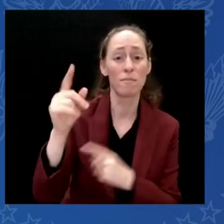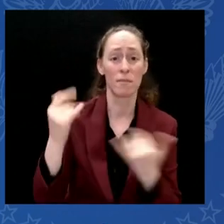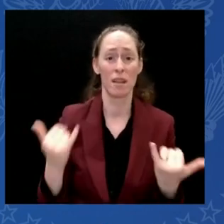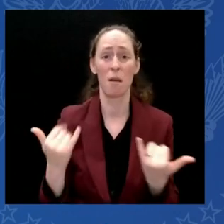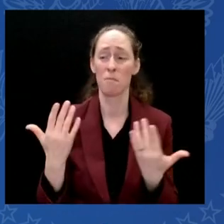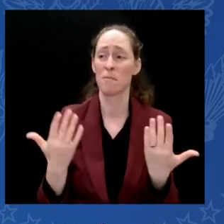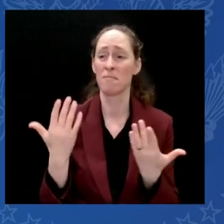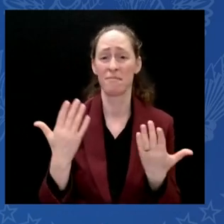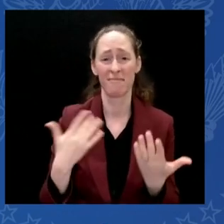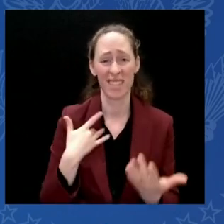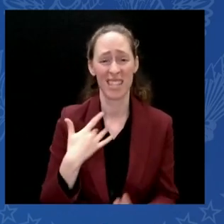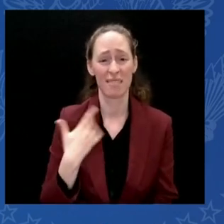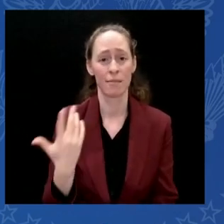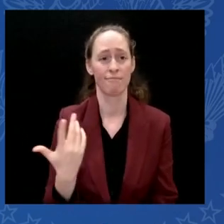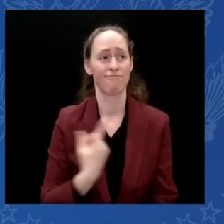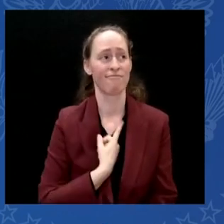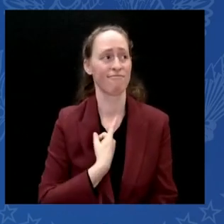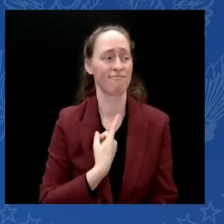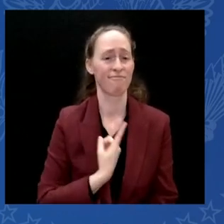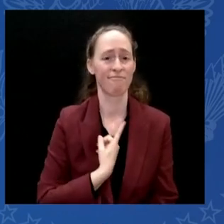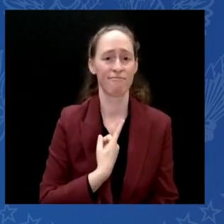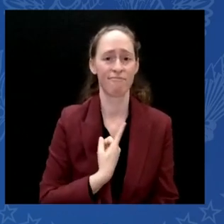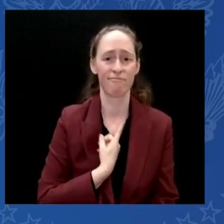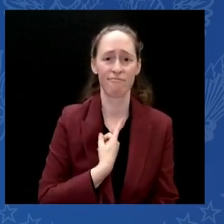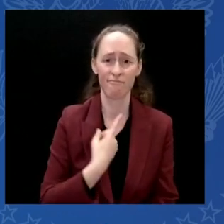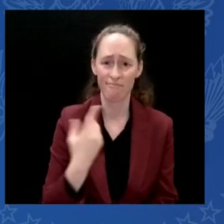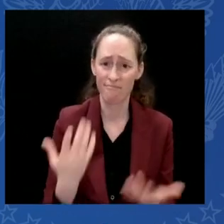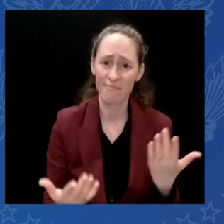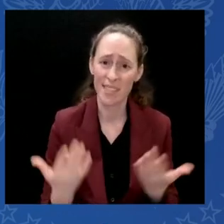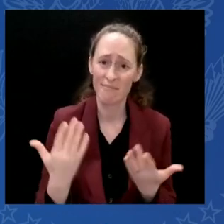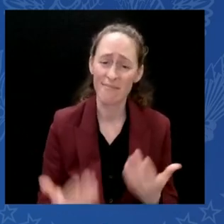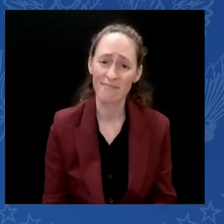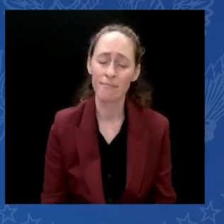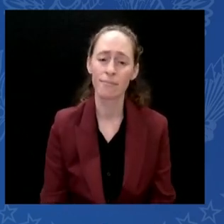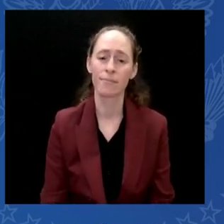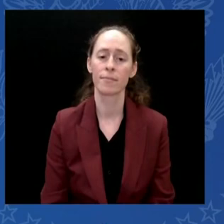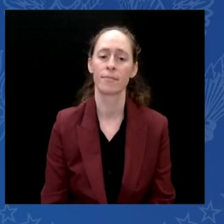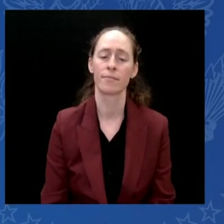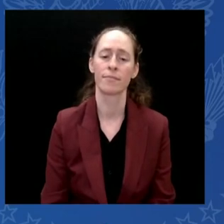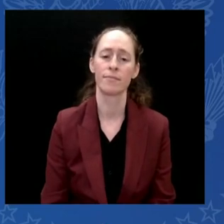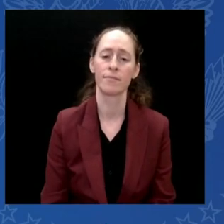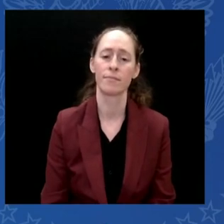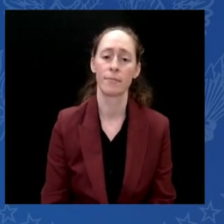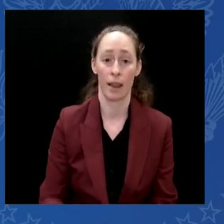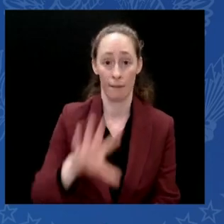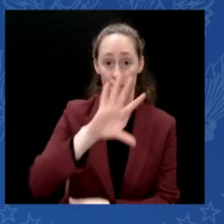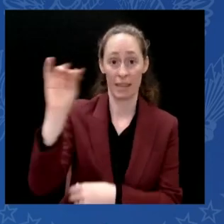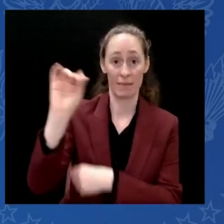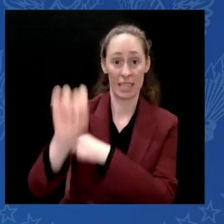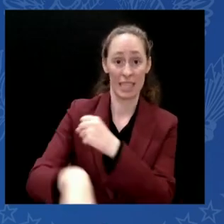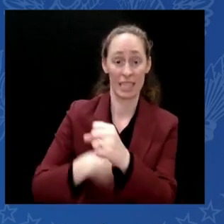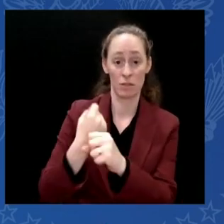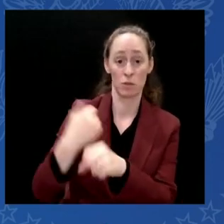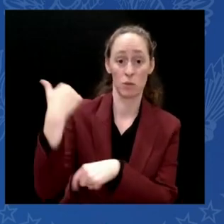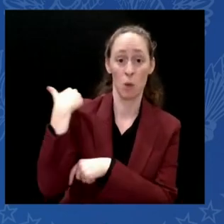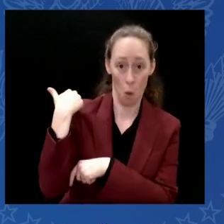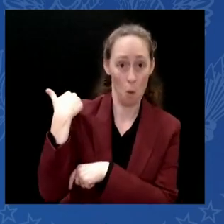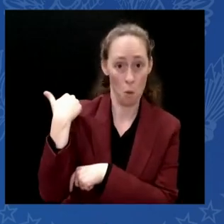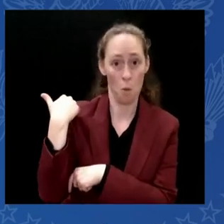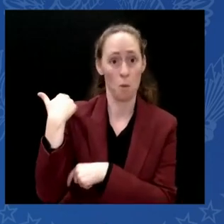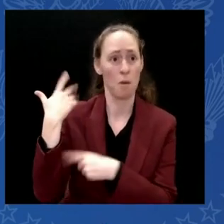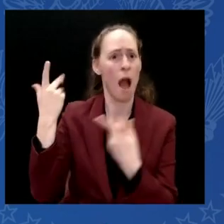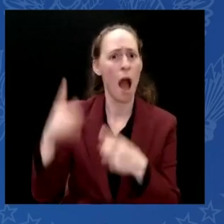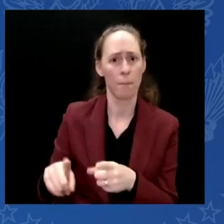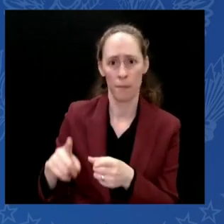lost my first wife and my infant daughter in a car accident. My two sons were badly injured when they were out shopping for a Christmas